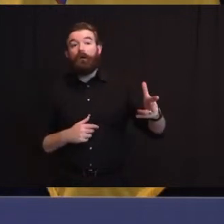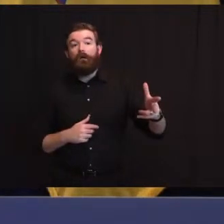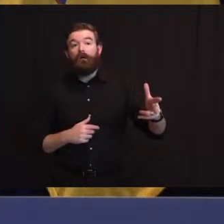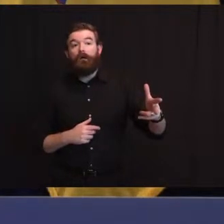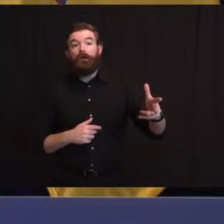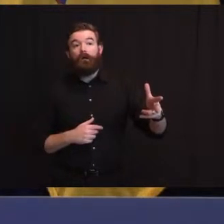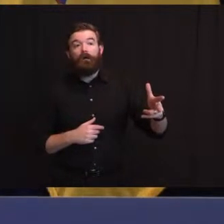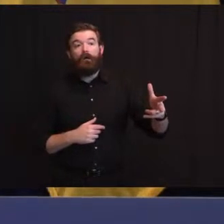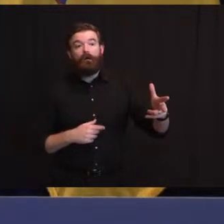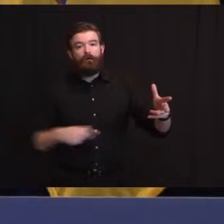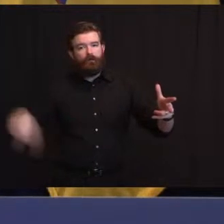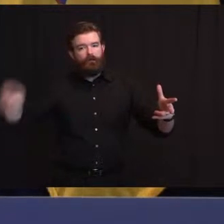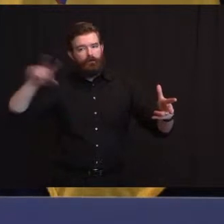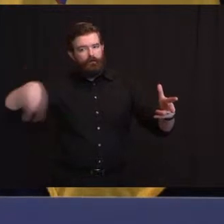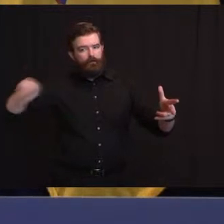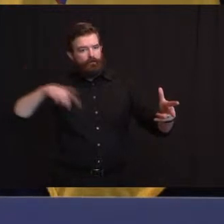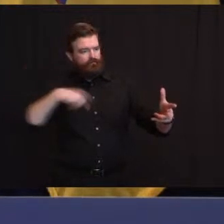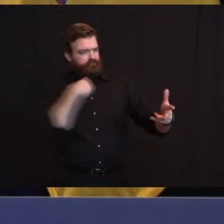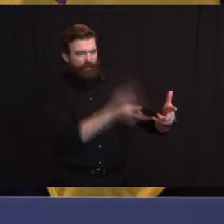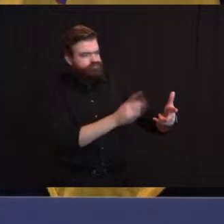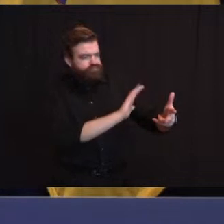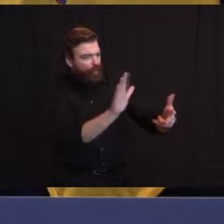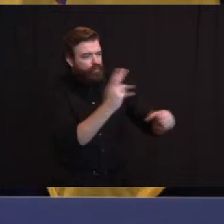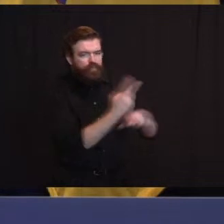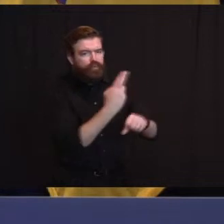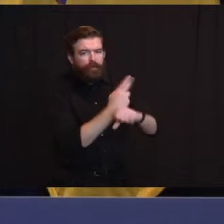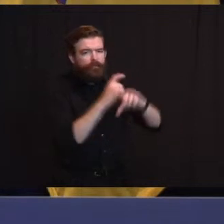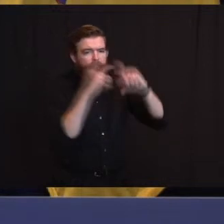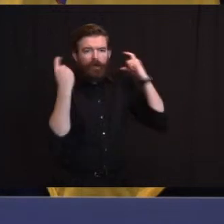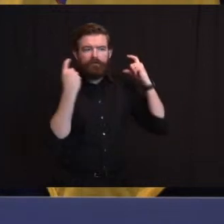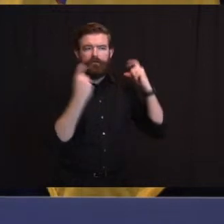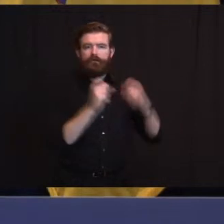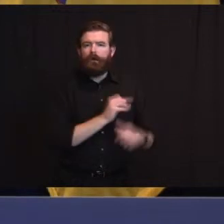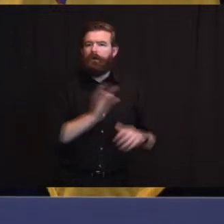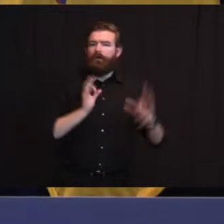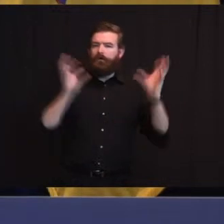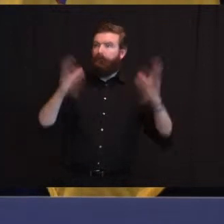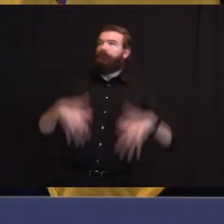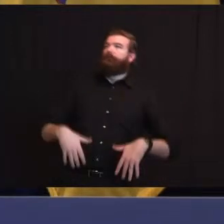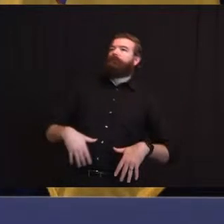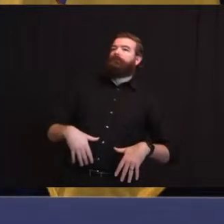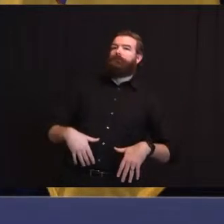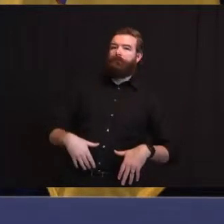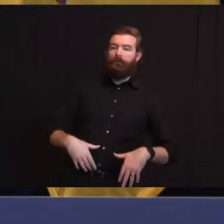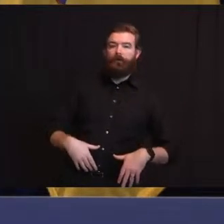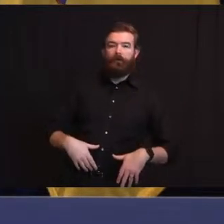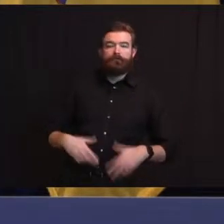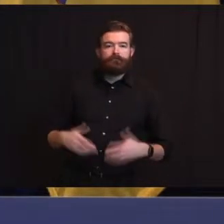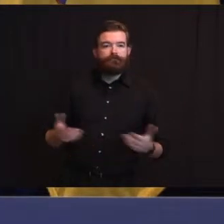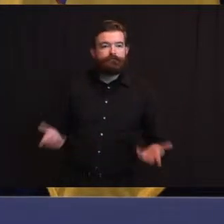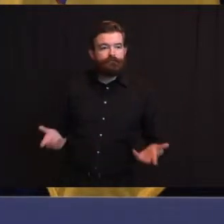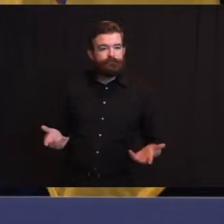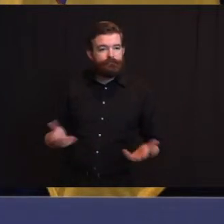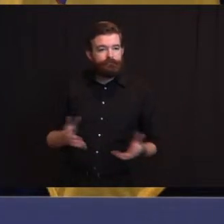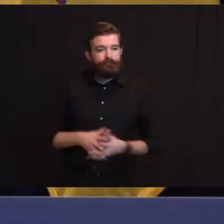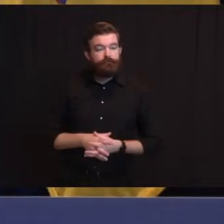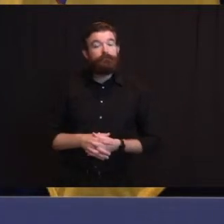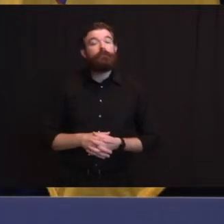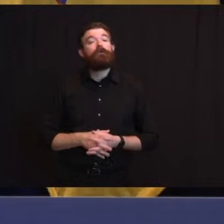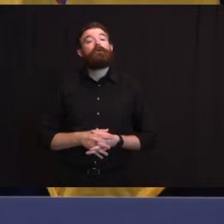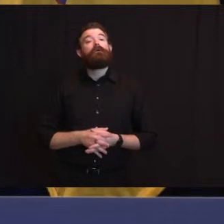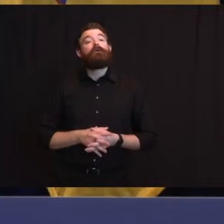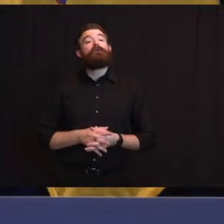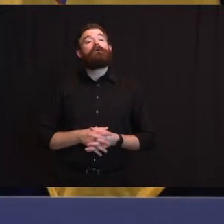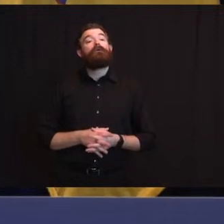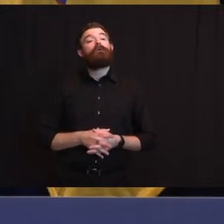any information on this 5G bomber, apparently from Nashville and the security of 5G facilities in New Jersey,